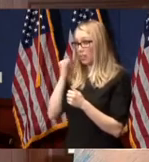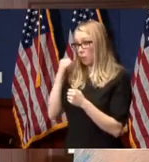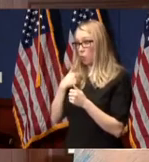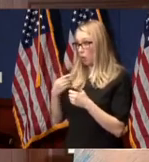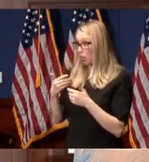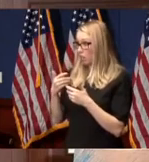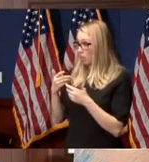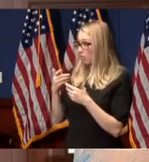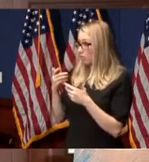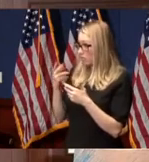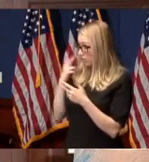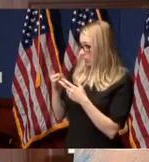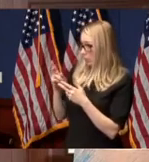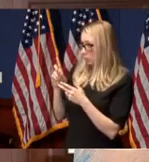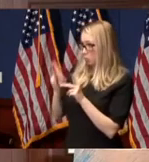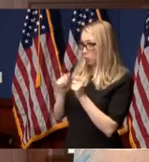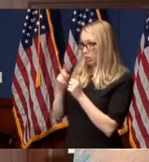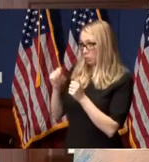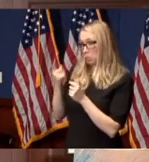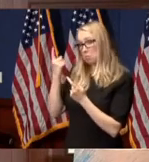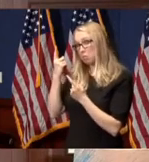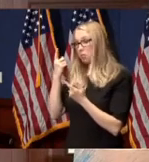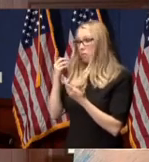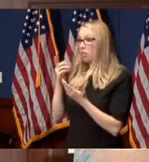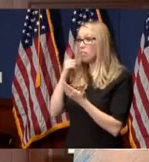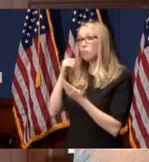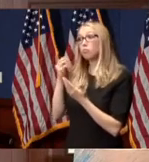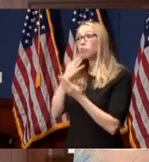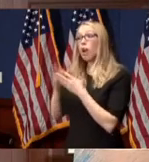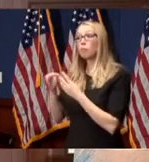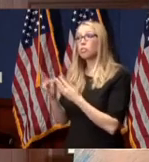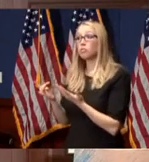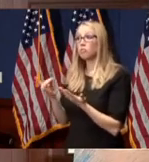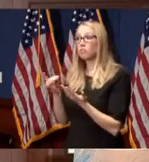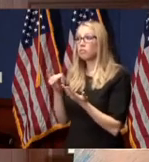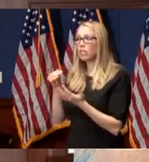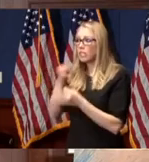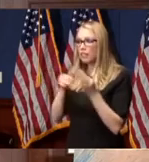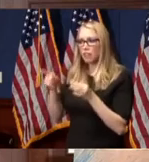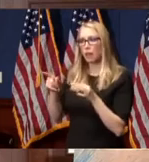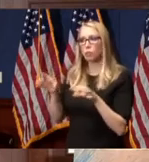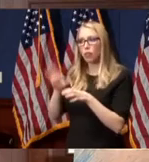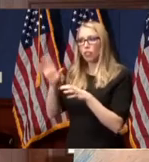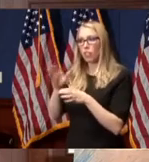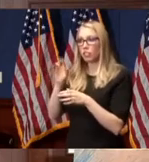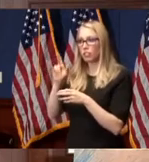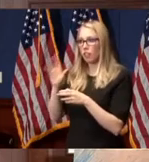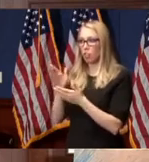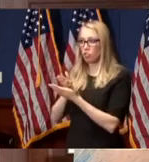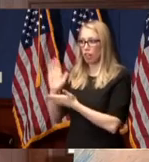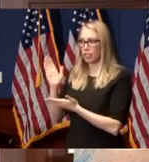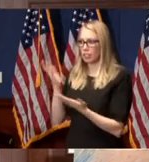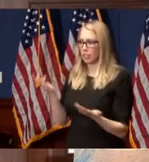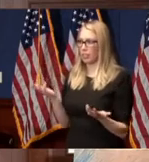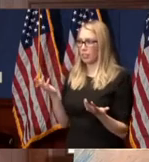a viable option for the disabled, as opposed to them exercising their civil rights,